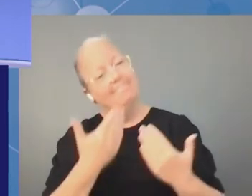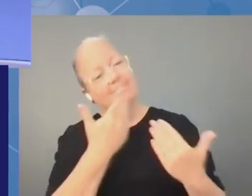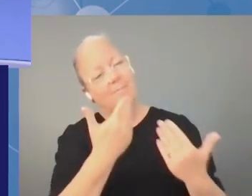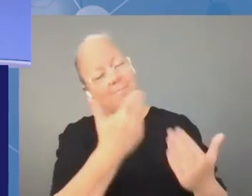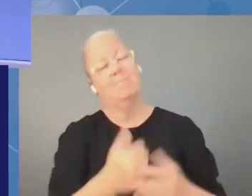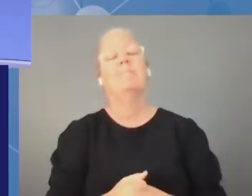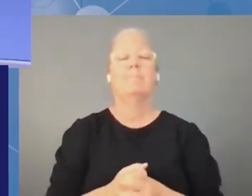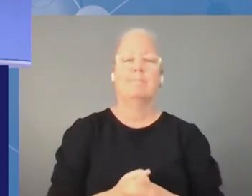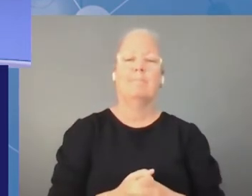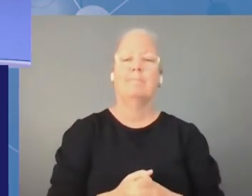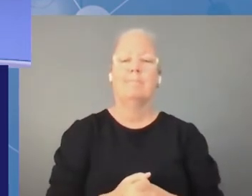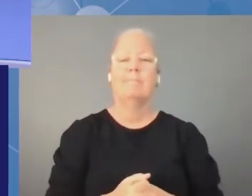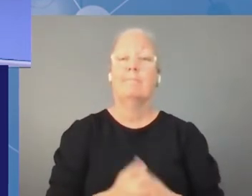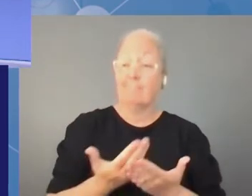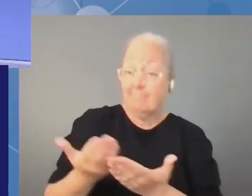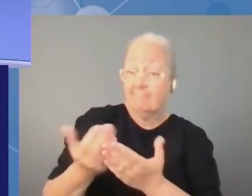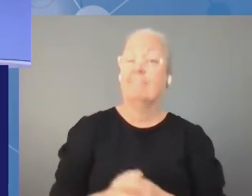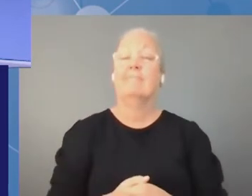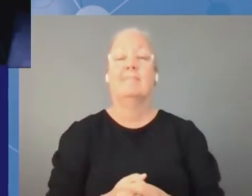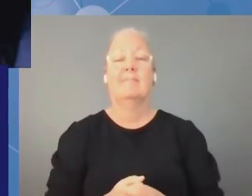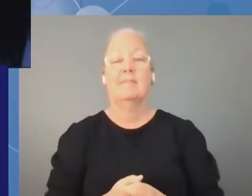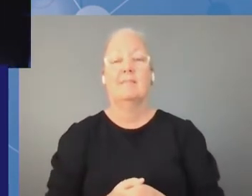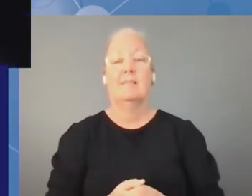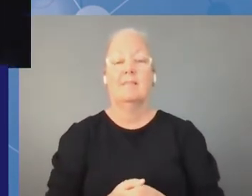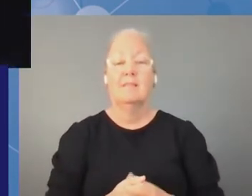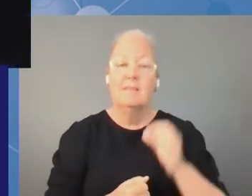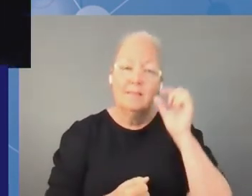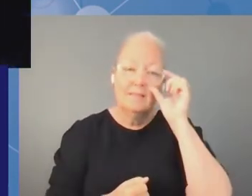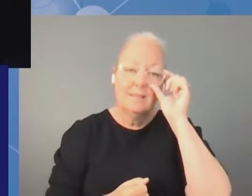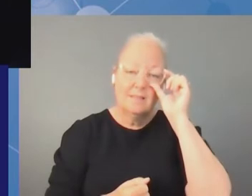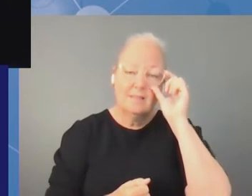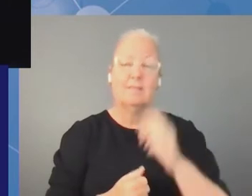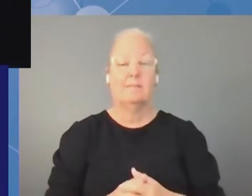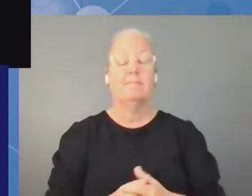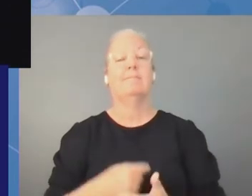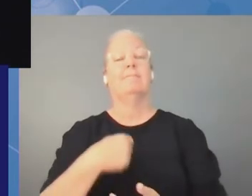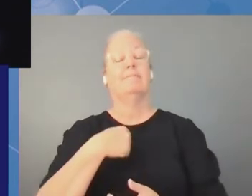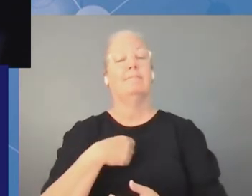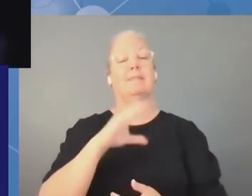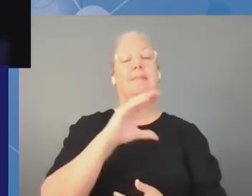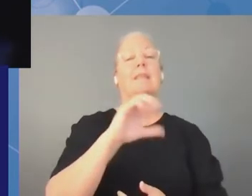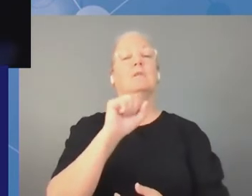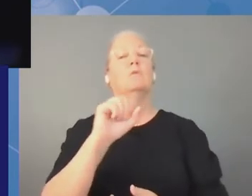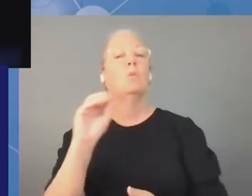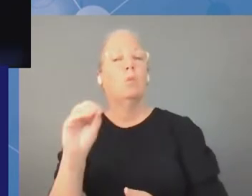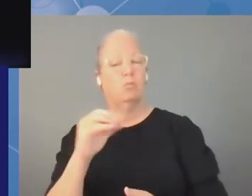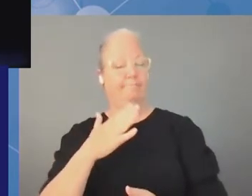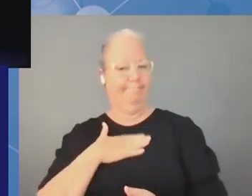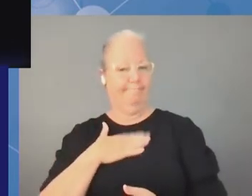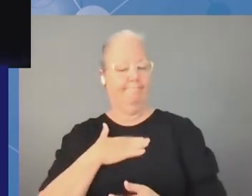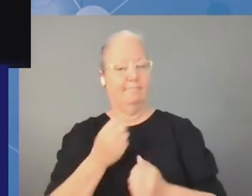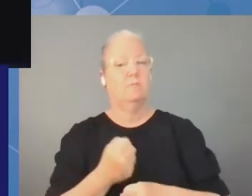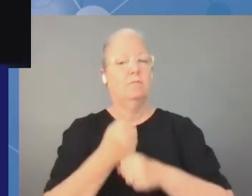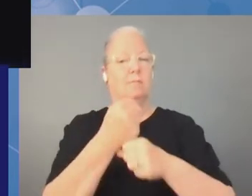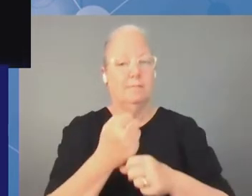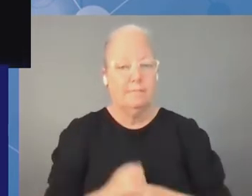please yeah i'm pons like here um civil society joko labs my um contribution for um the the